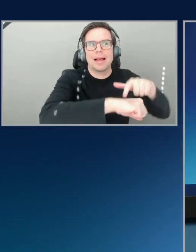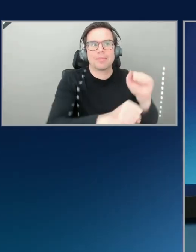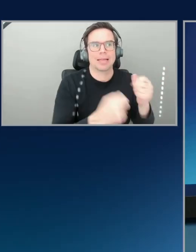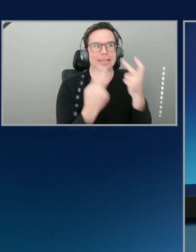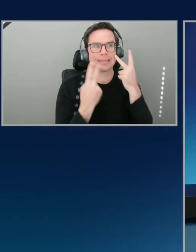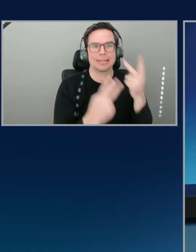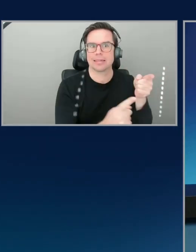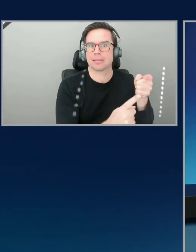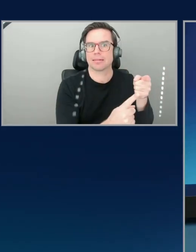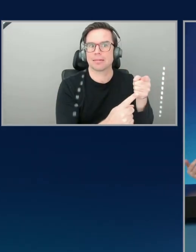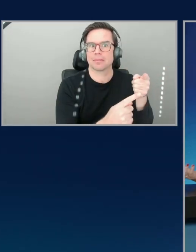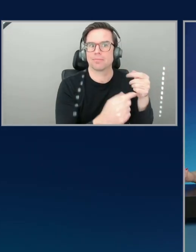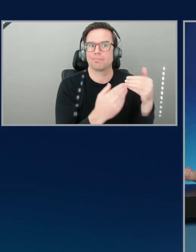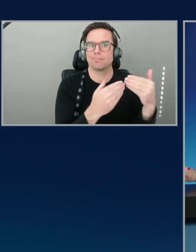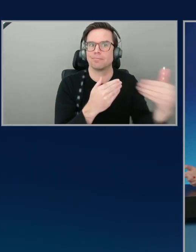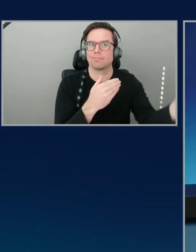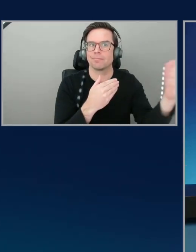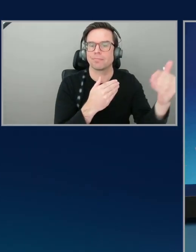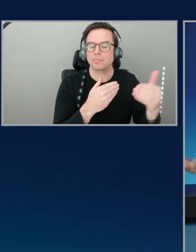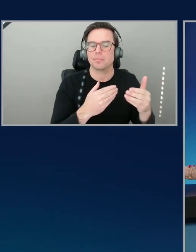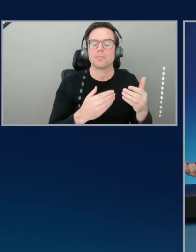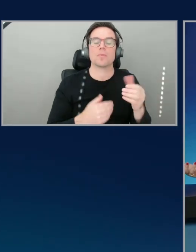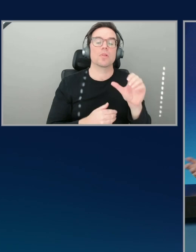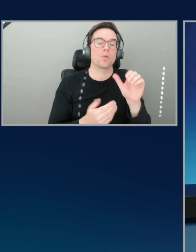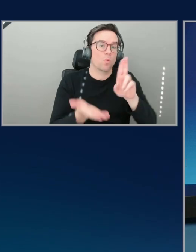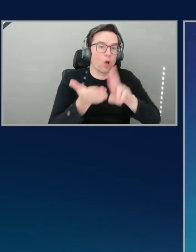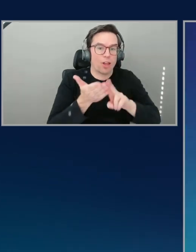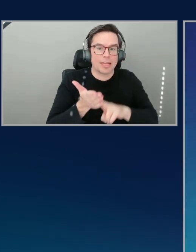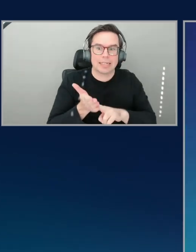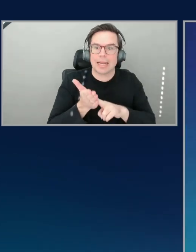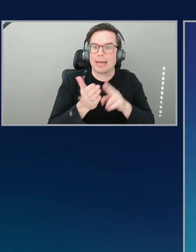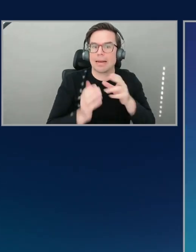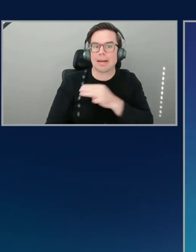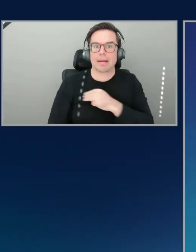authenticated members could create, but anybody could read.